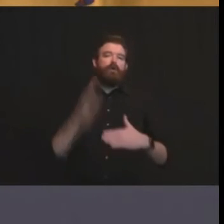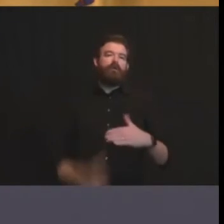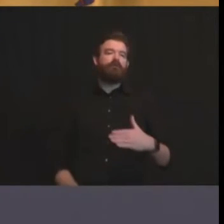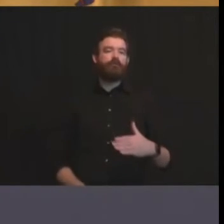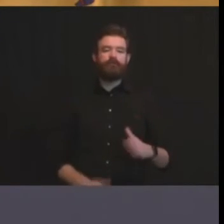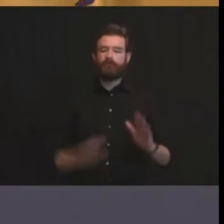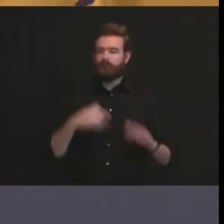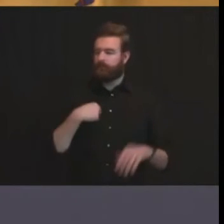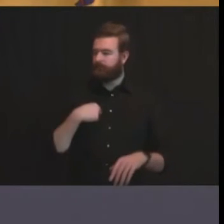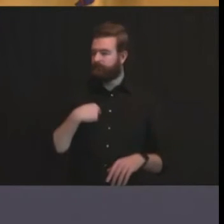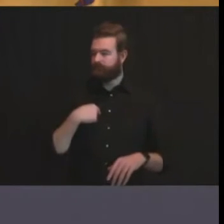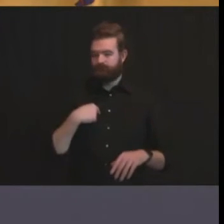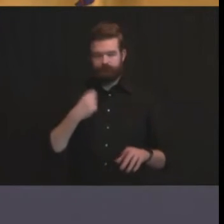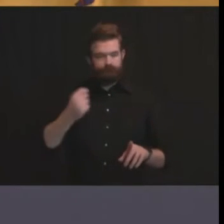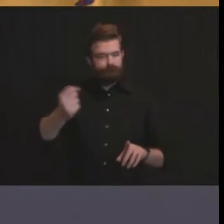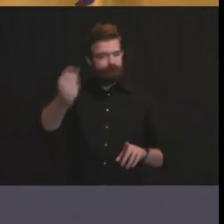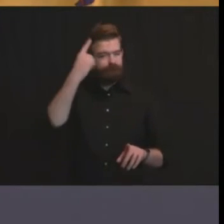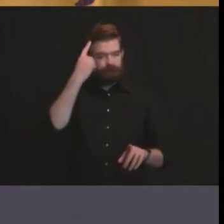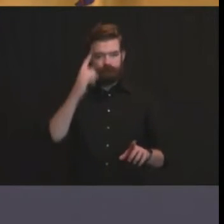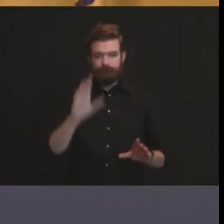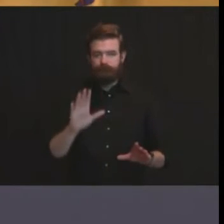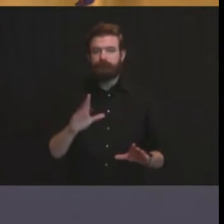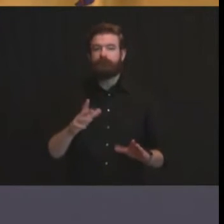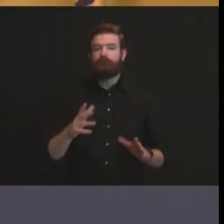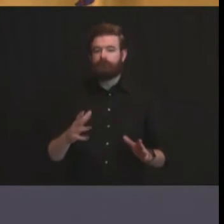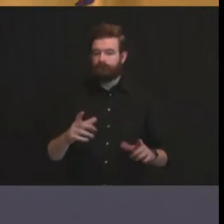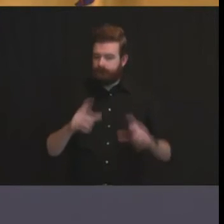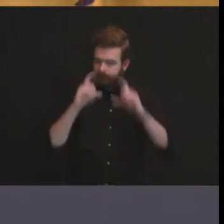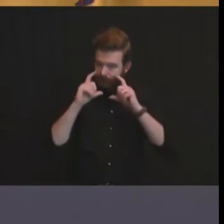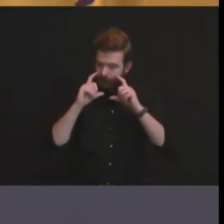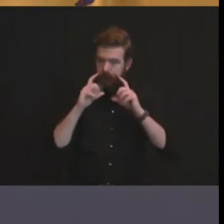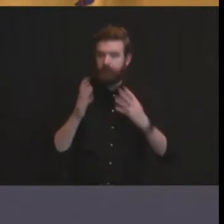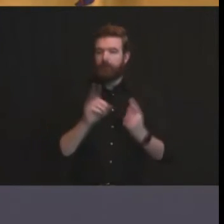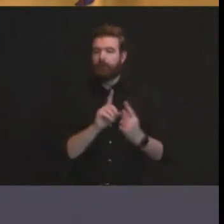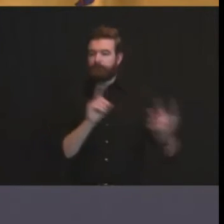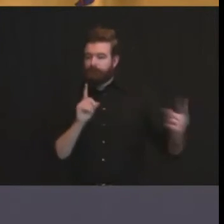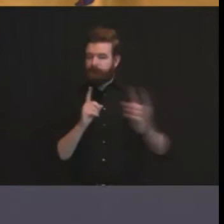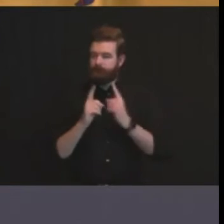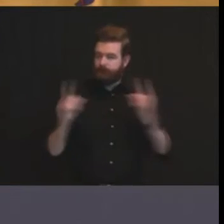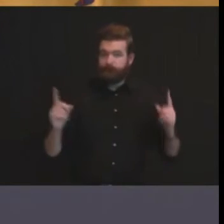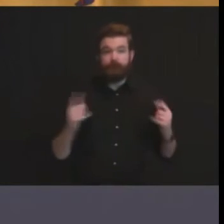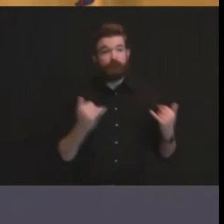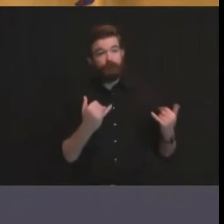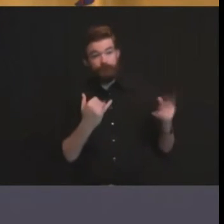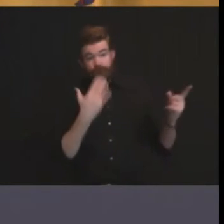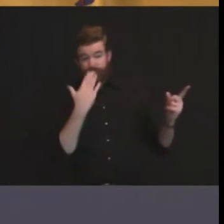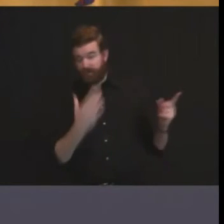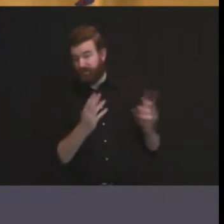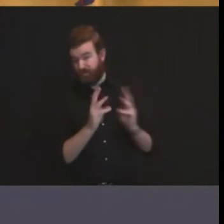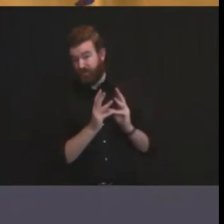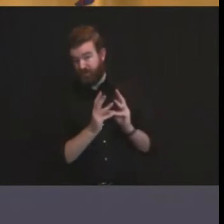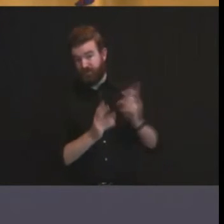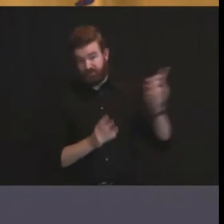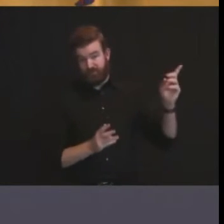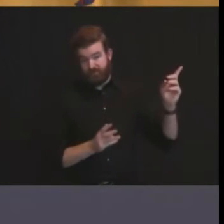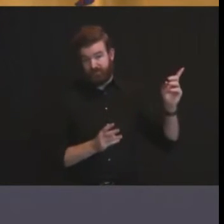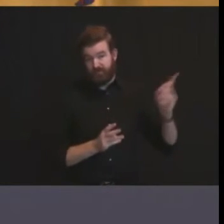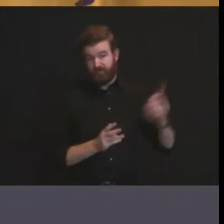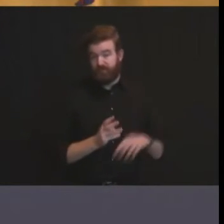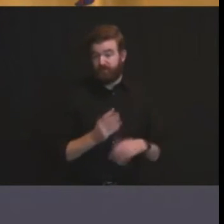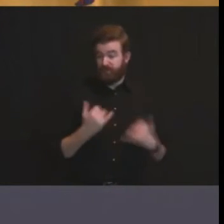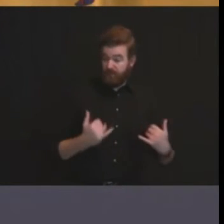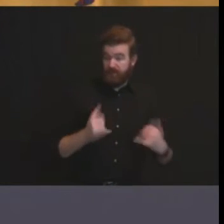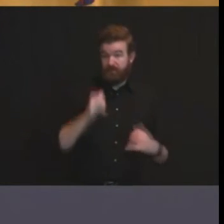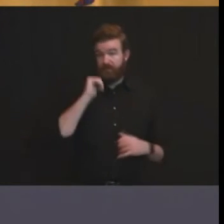keep these on keep away from each other we have good weather today and tomorrow it's going to be decent sunday but colder but today and tomorrow is really decent